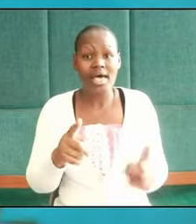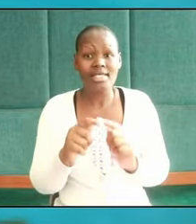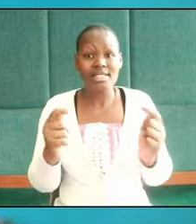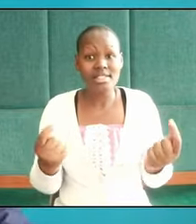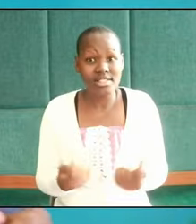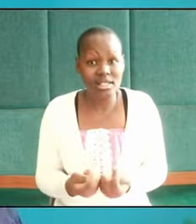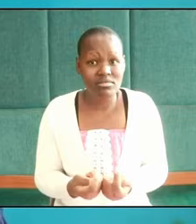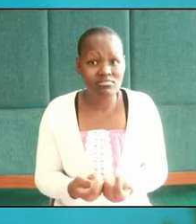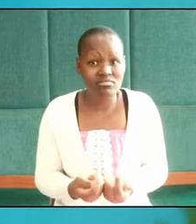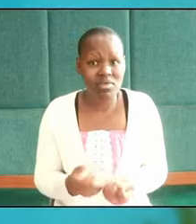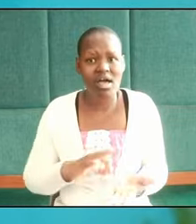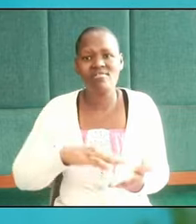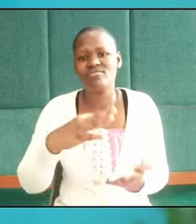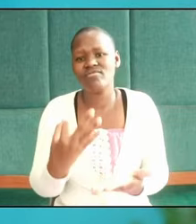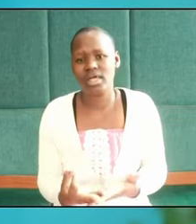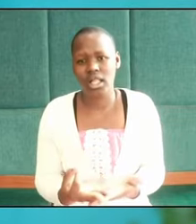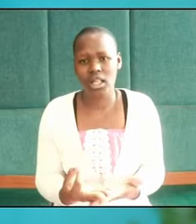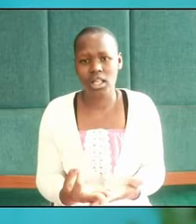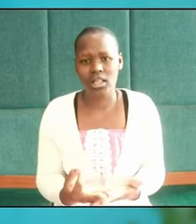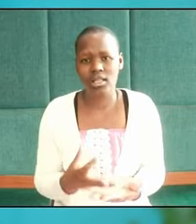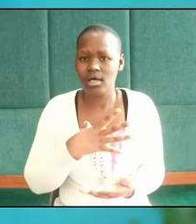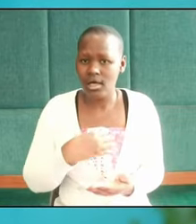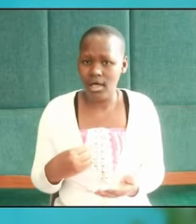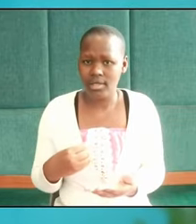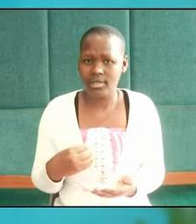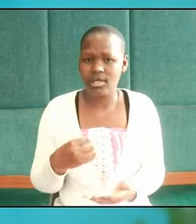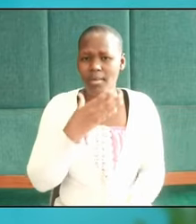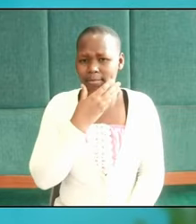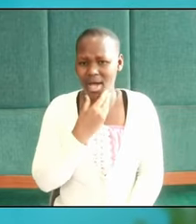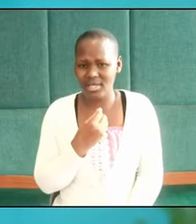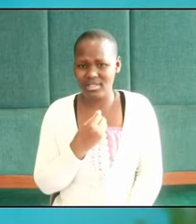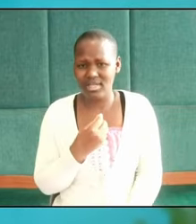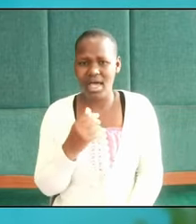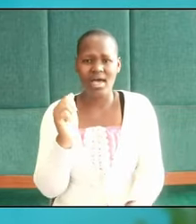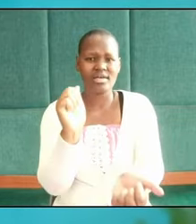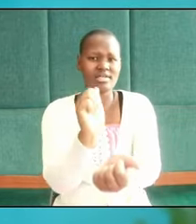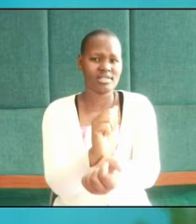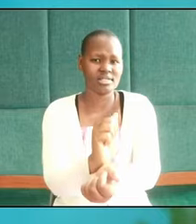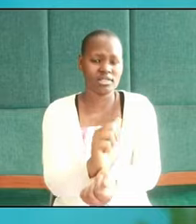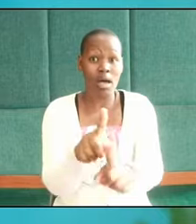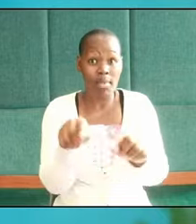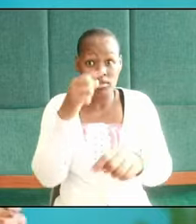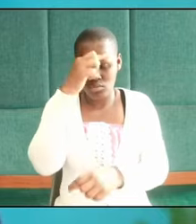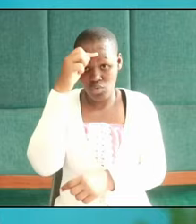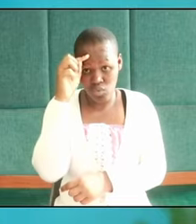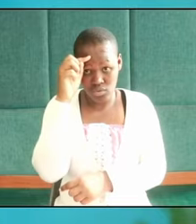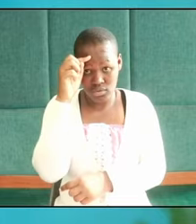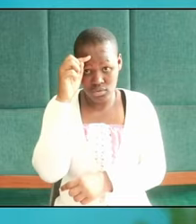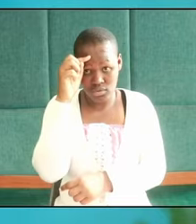were defeated and Rabadash was taken captive. But because